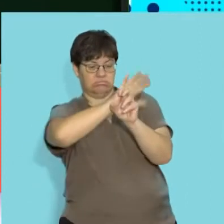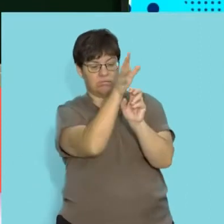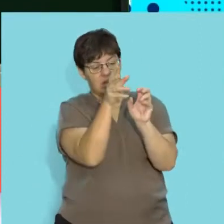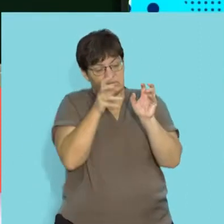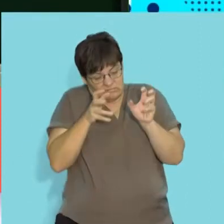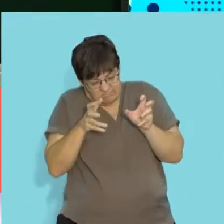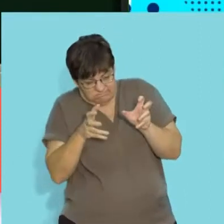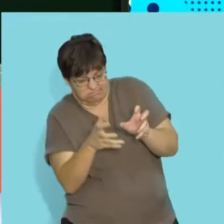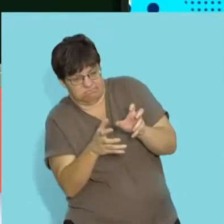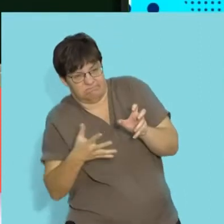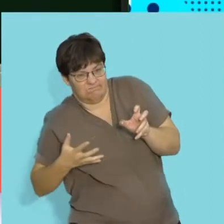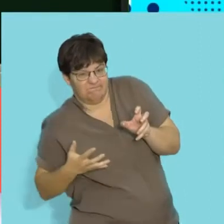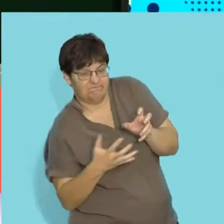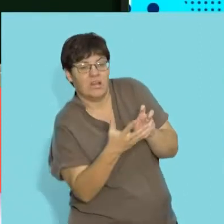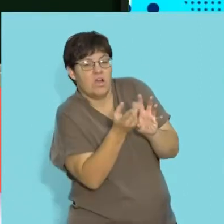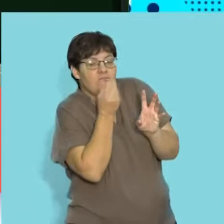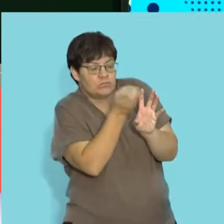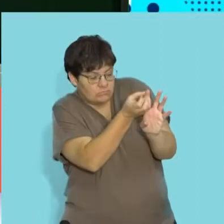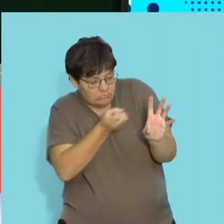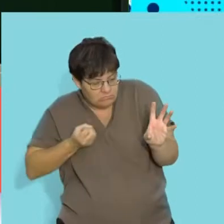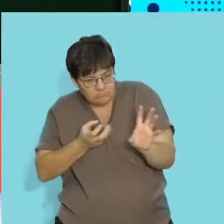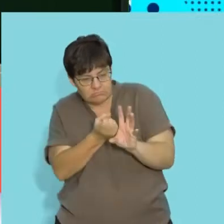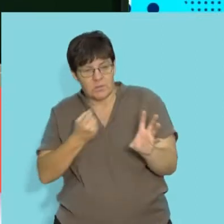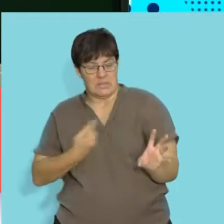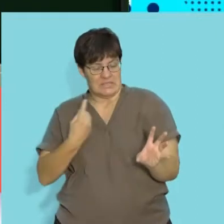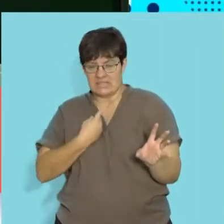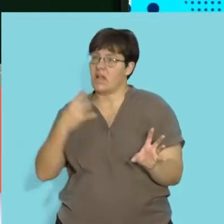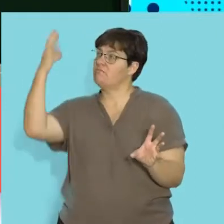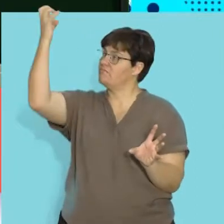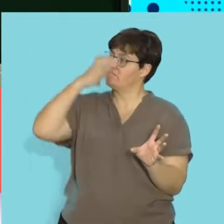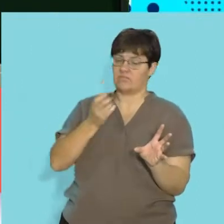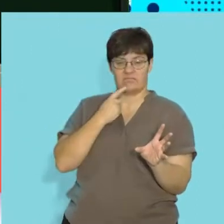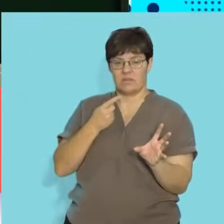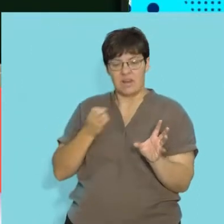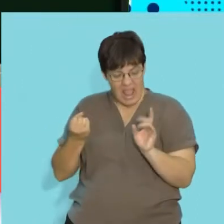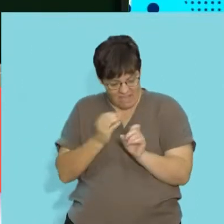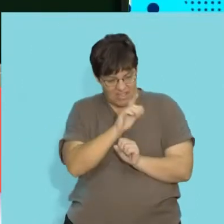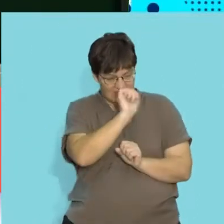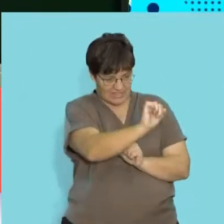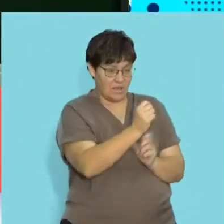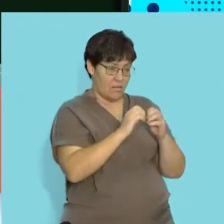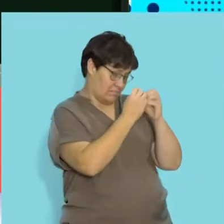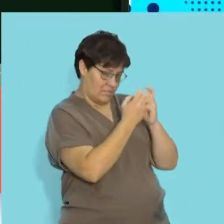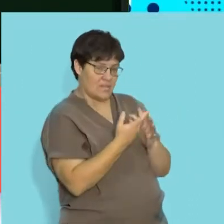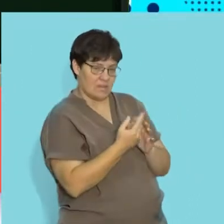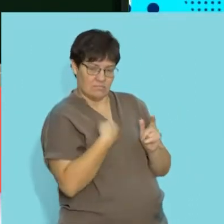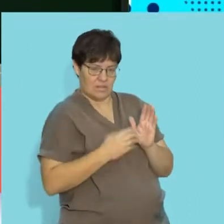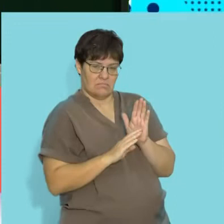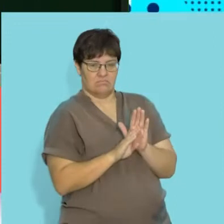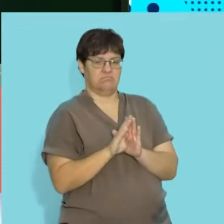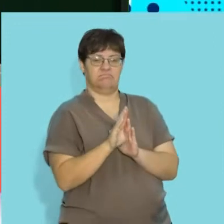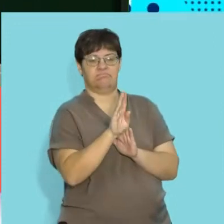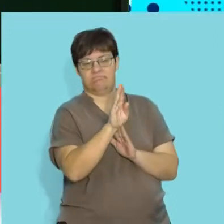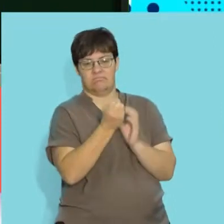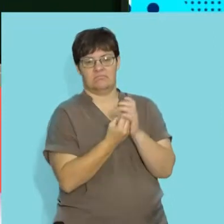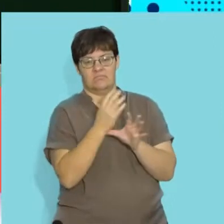send through roots into their stems and extract the nutrients, affecting the existence of the host and in many ways advancing